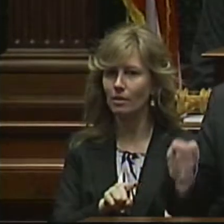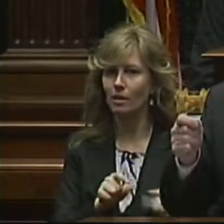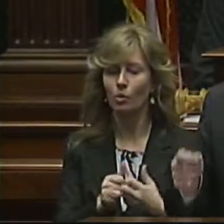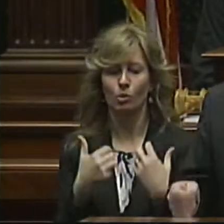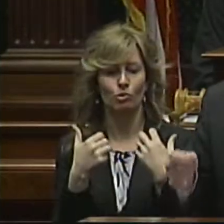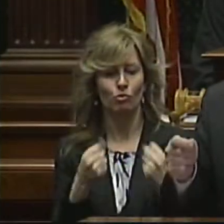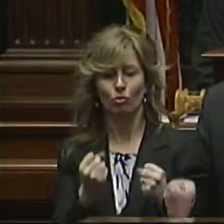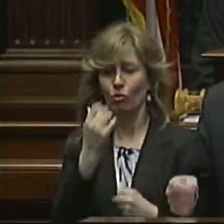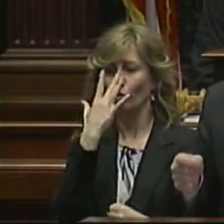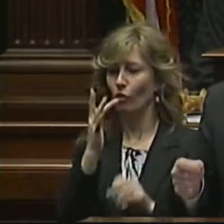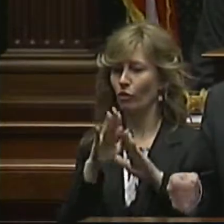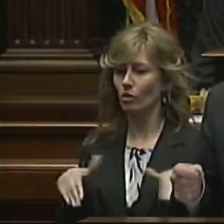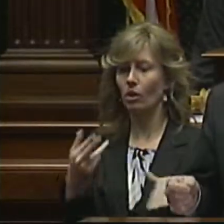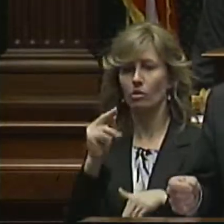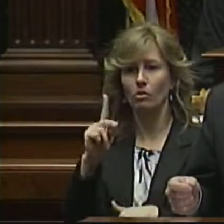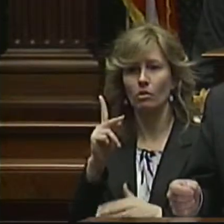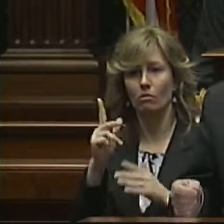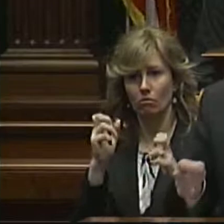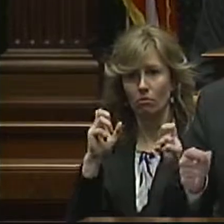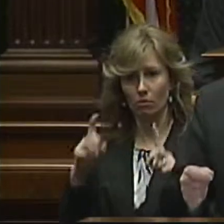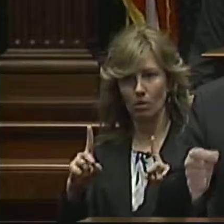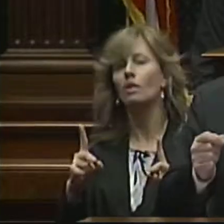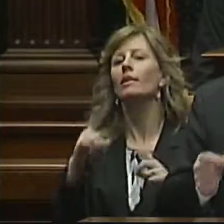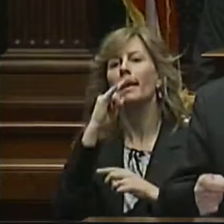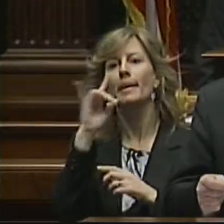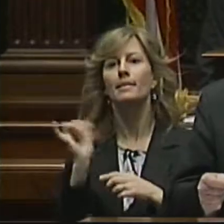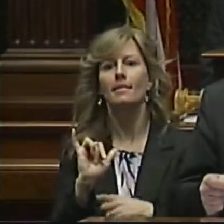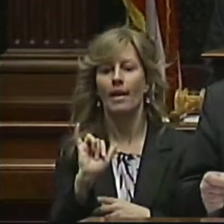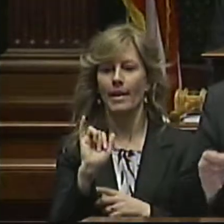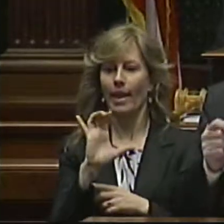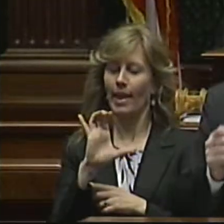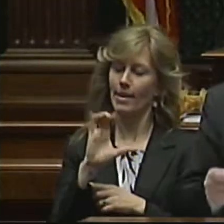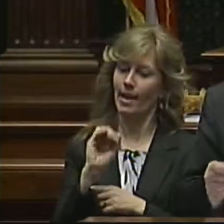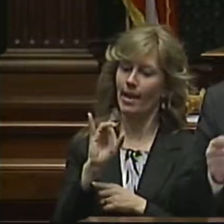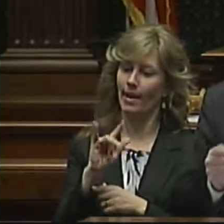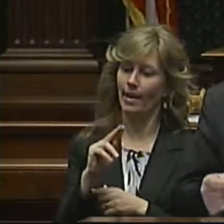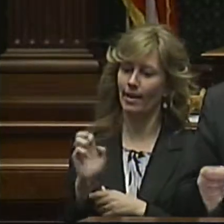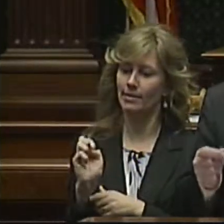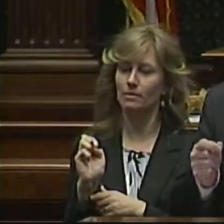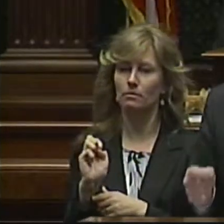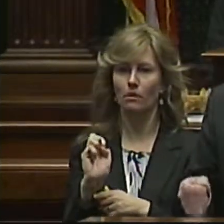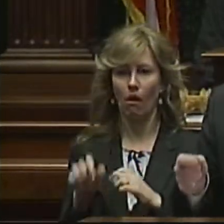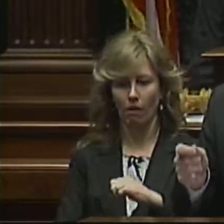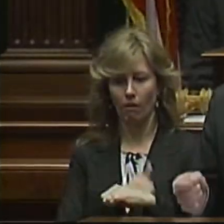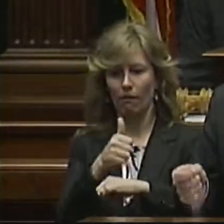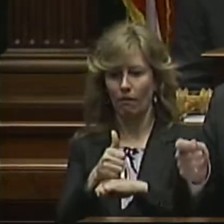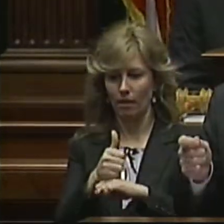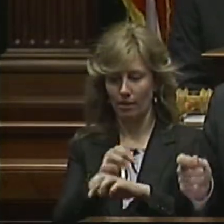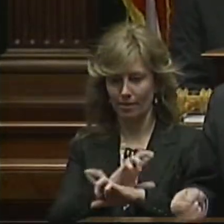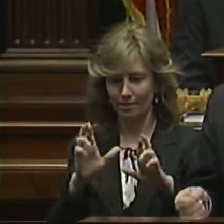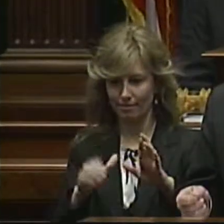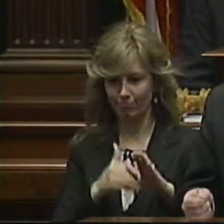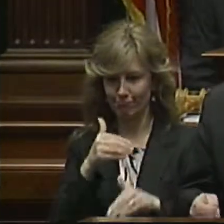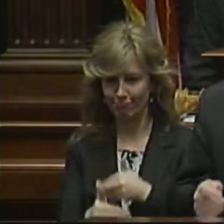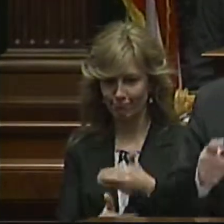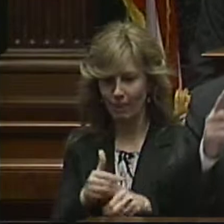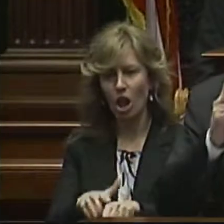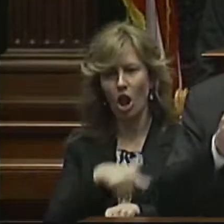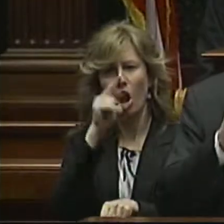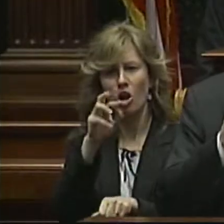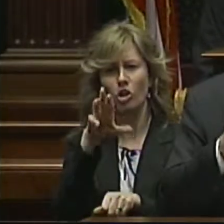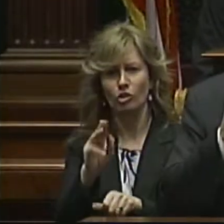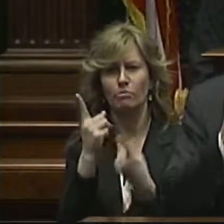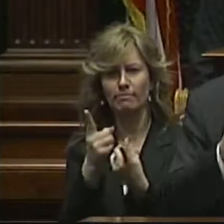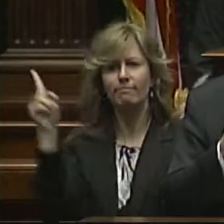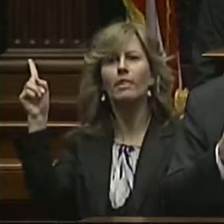strong early childhood education, kids like Cadence are set on a path for long-term success. We're